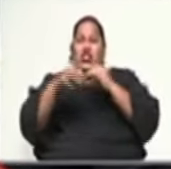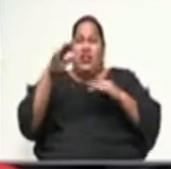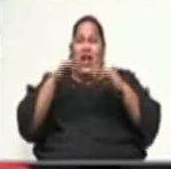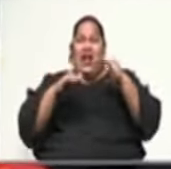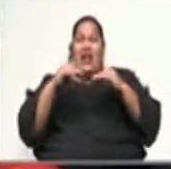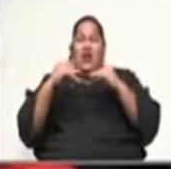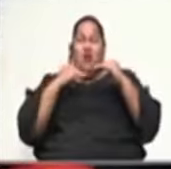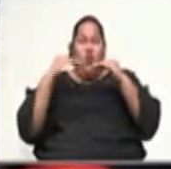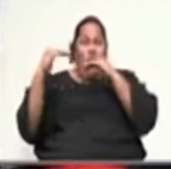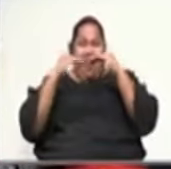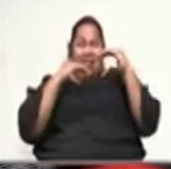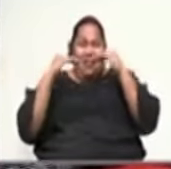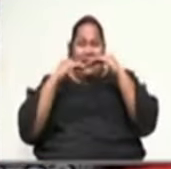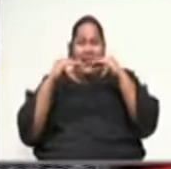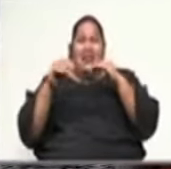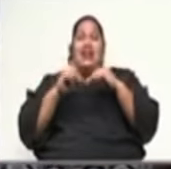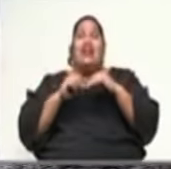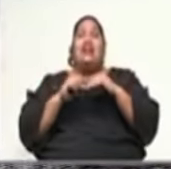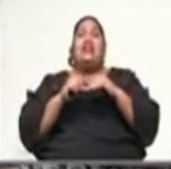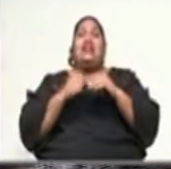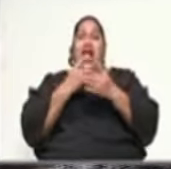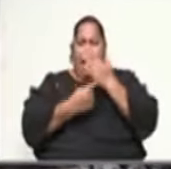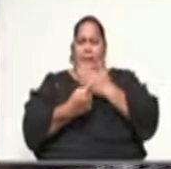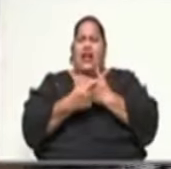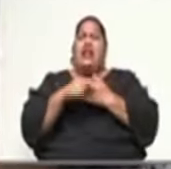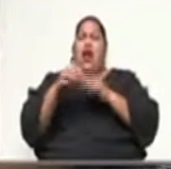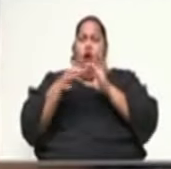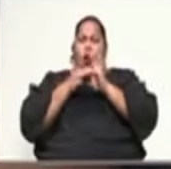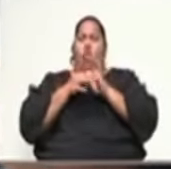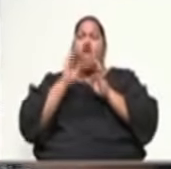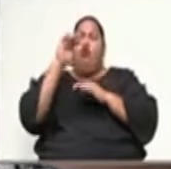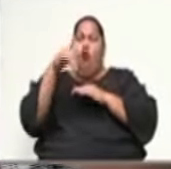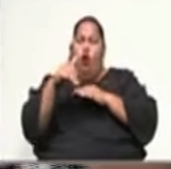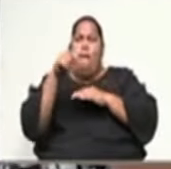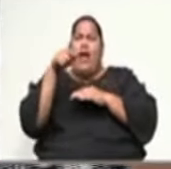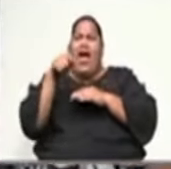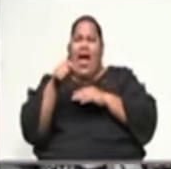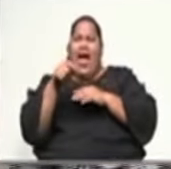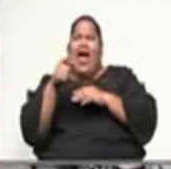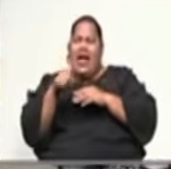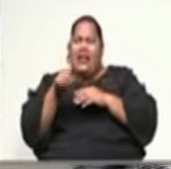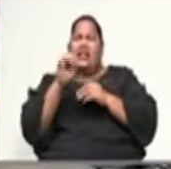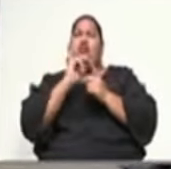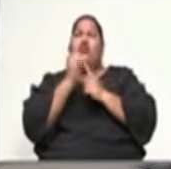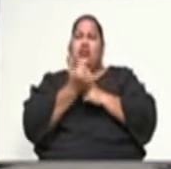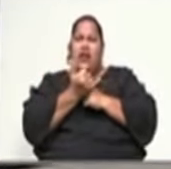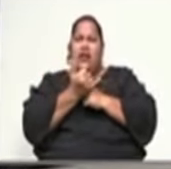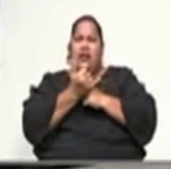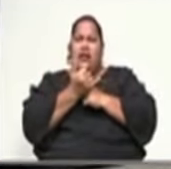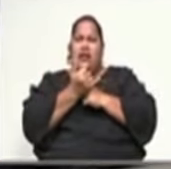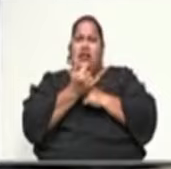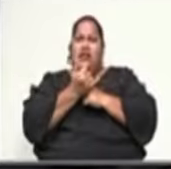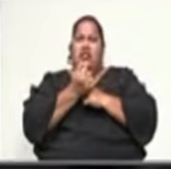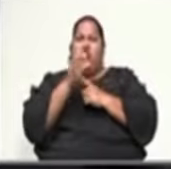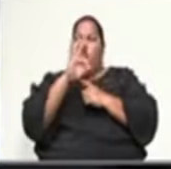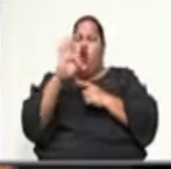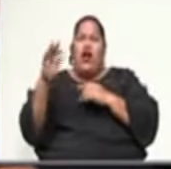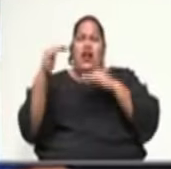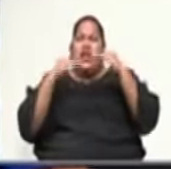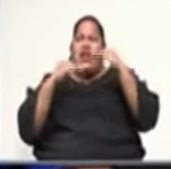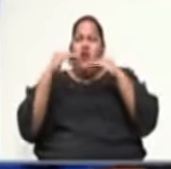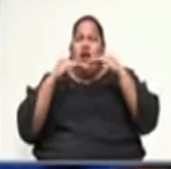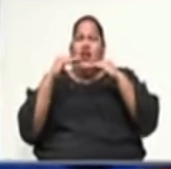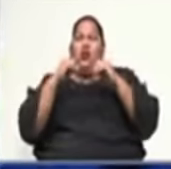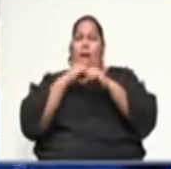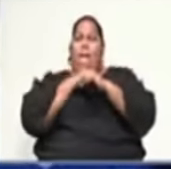this is perpetuated within our own homes and society inequality it emanates from unequal relations between men and